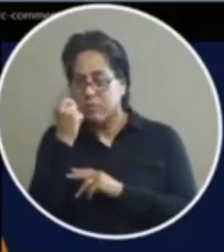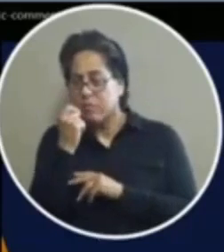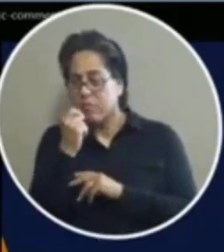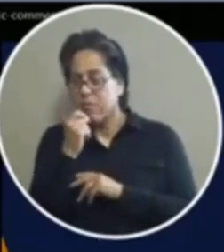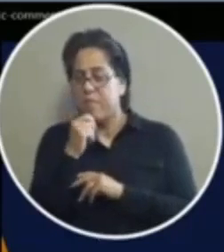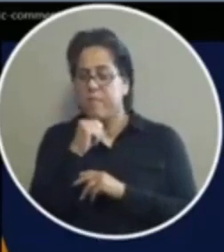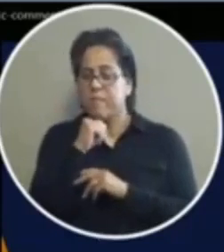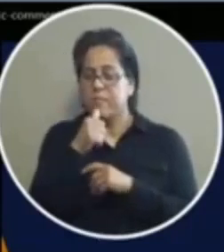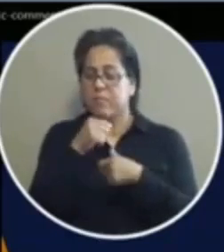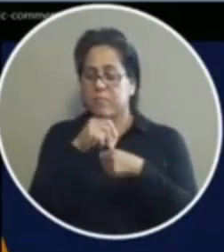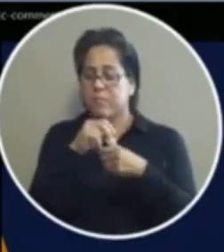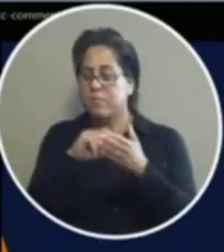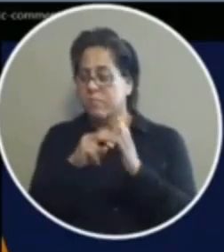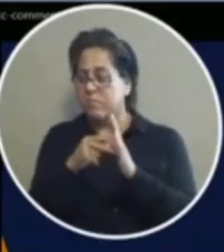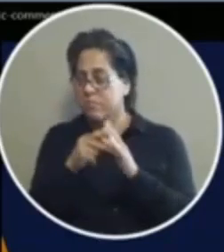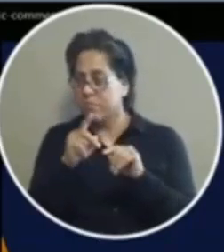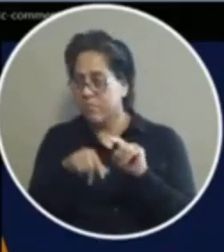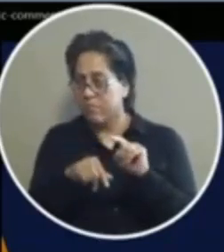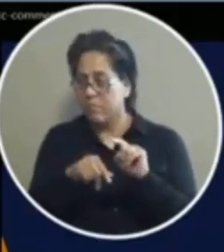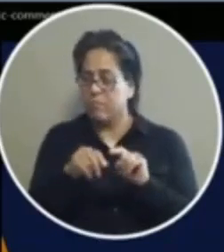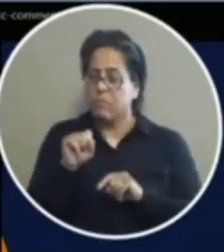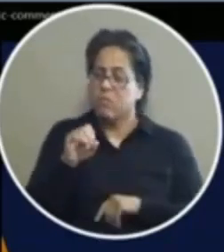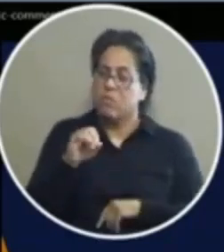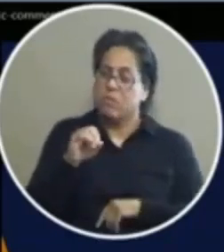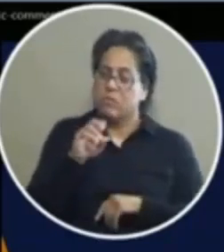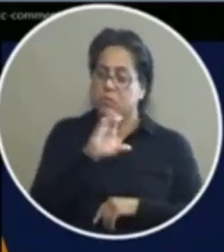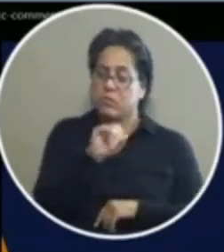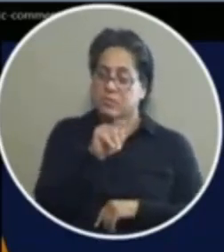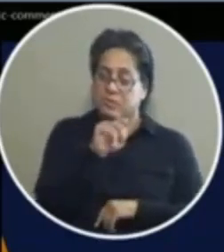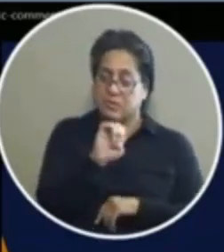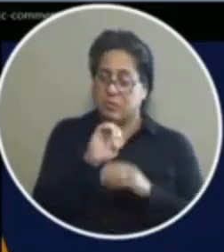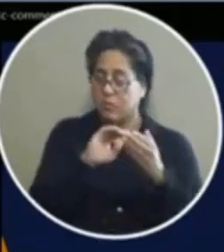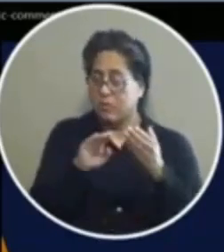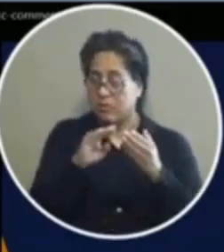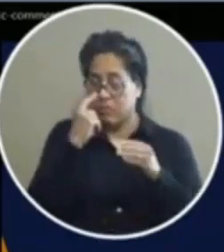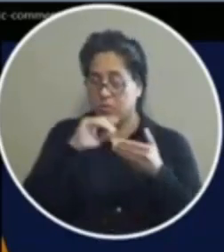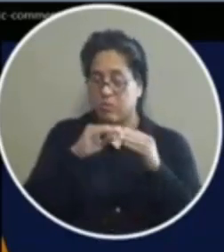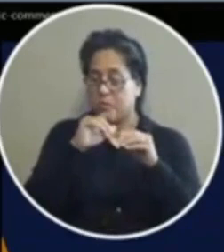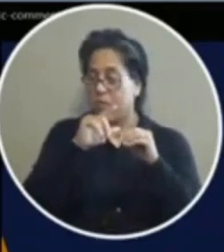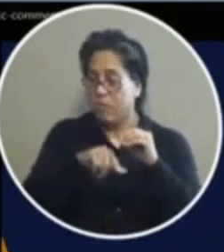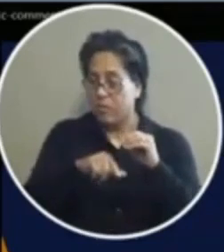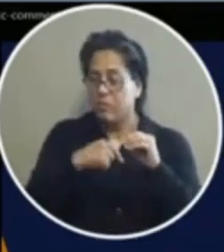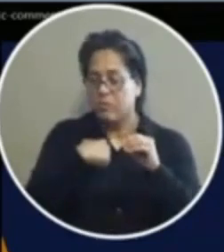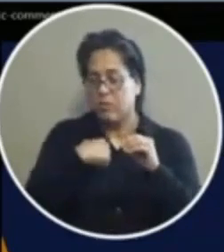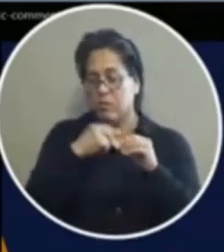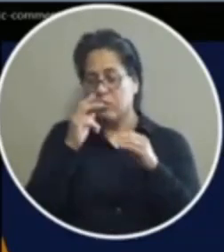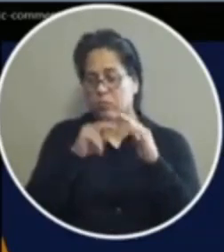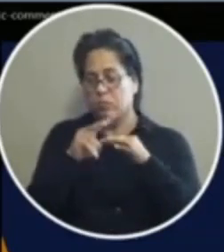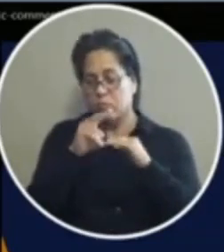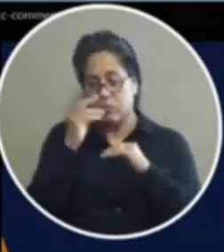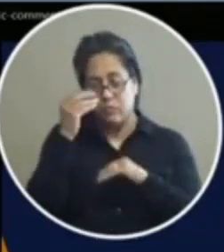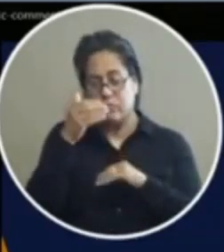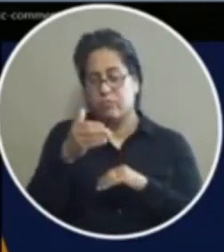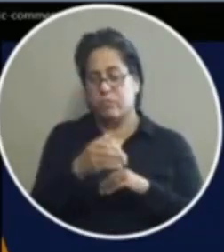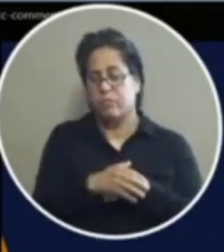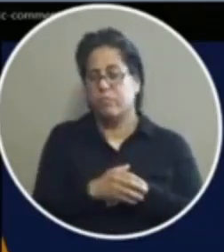doesn't mean it can't be done so i support exciting release for the city of el paso and i look forward to the future